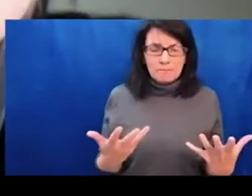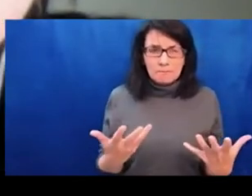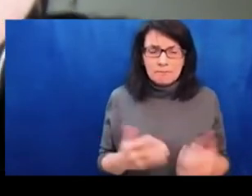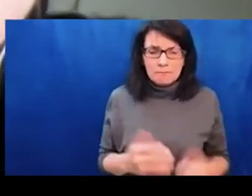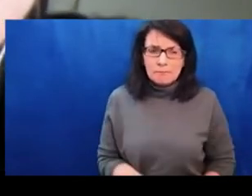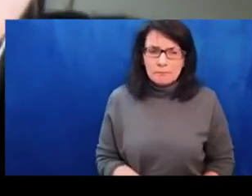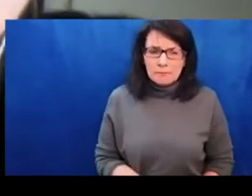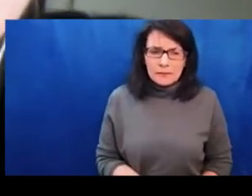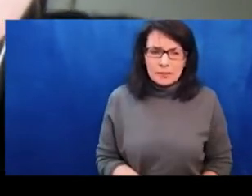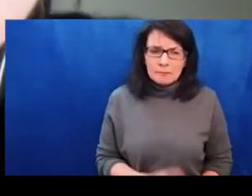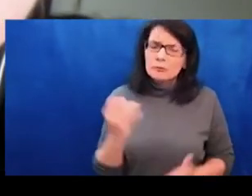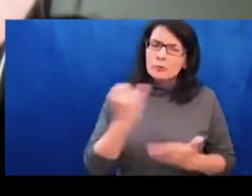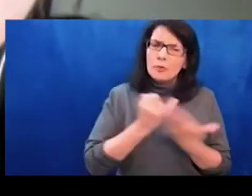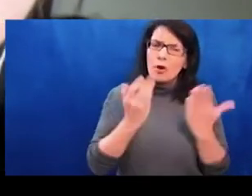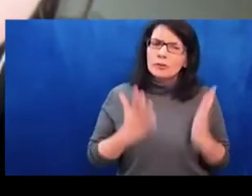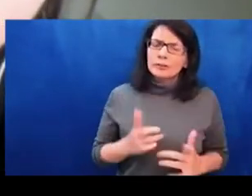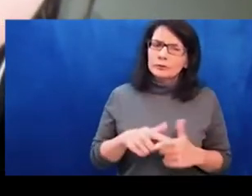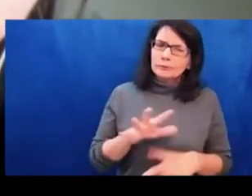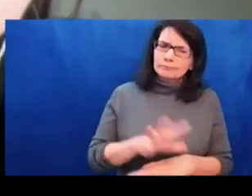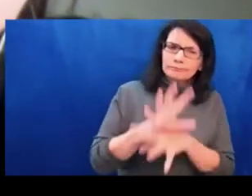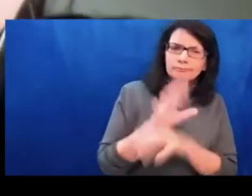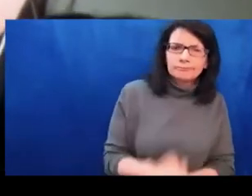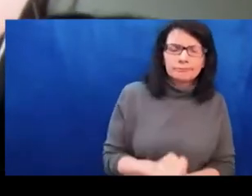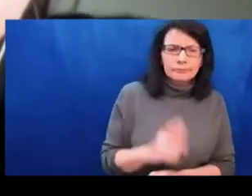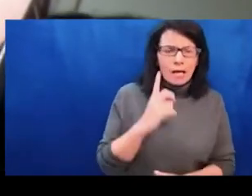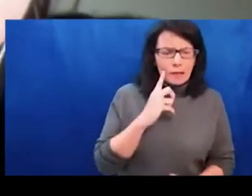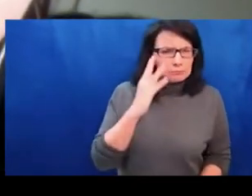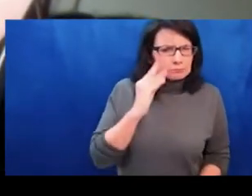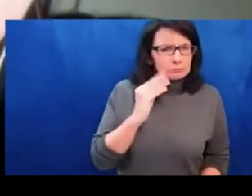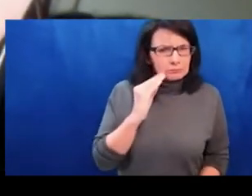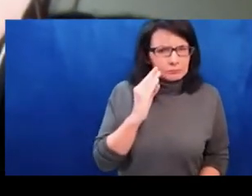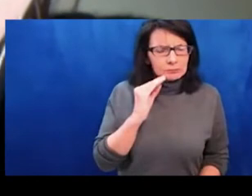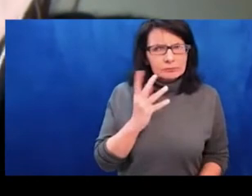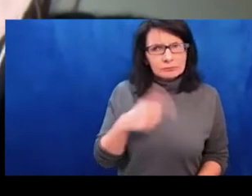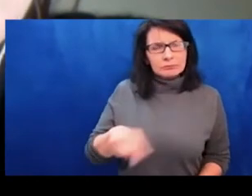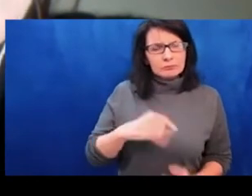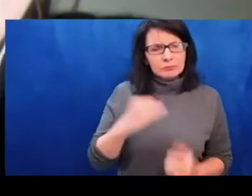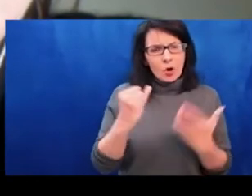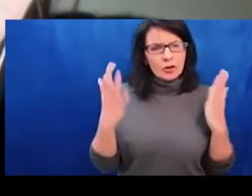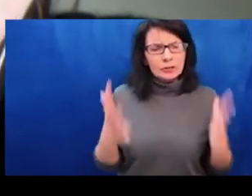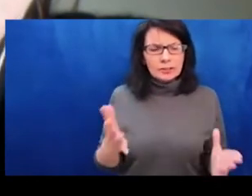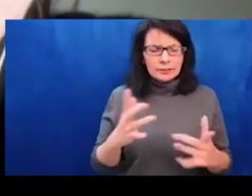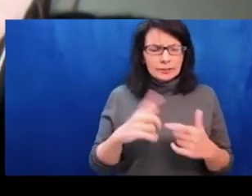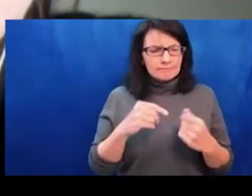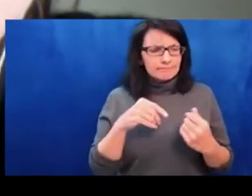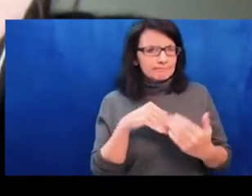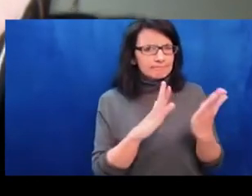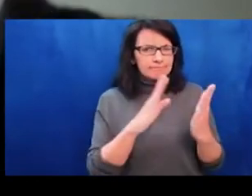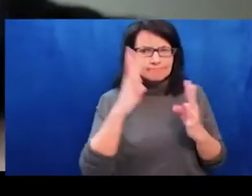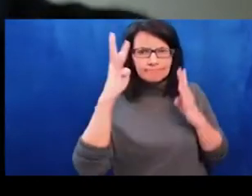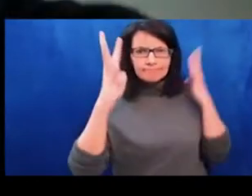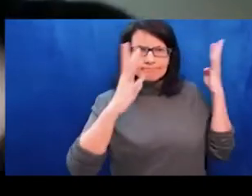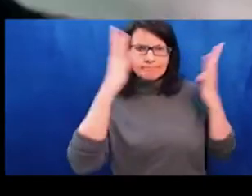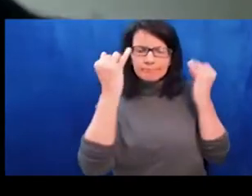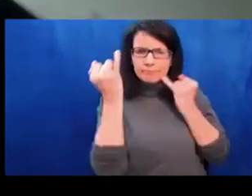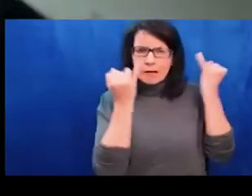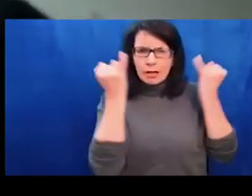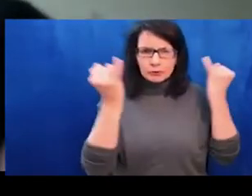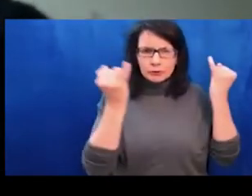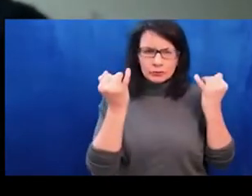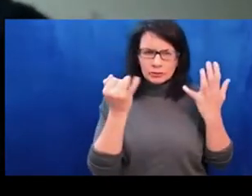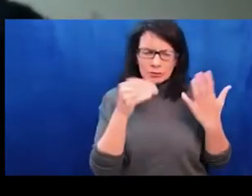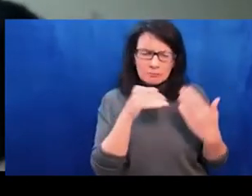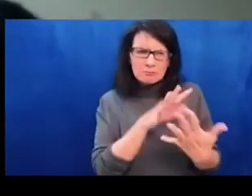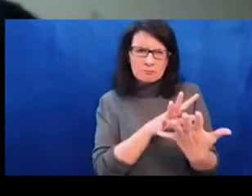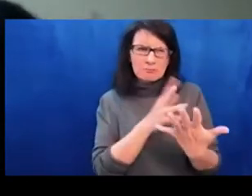example, I'm sure many people were completely unimaginable. Three weeks ago, in seeing how many of the existing